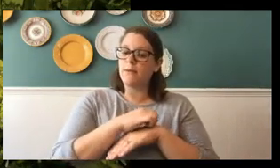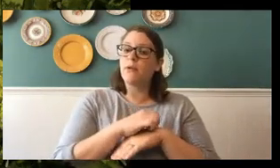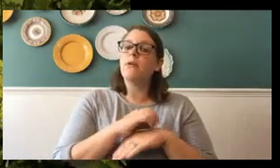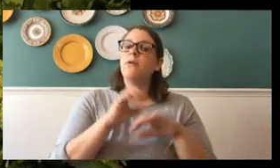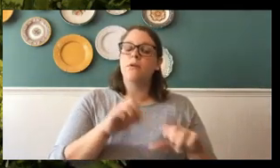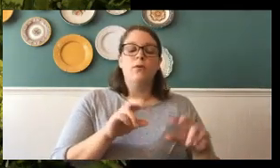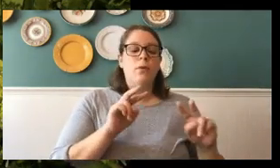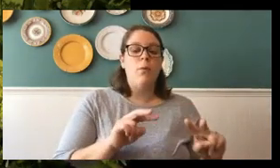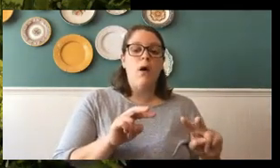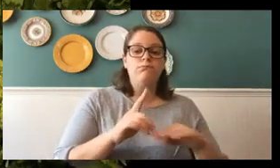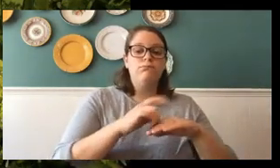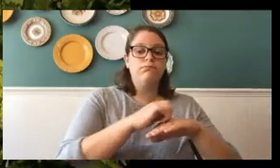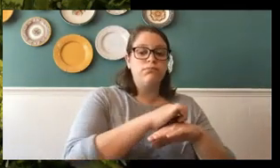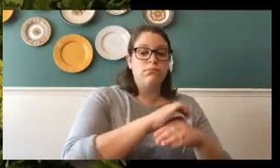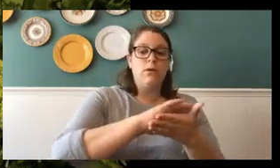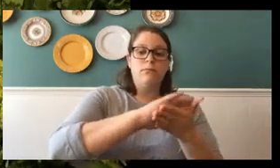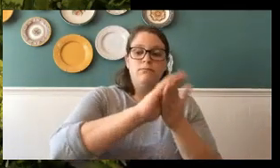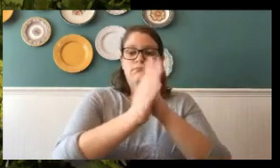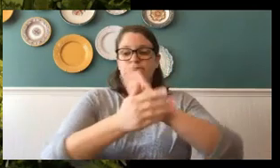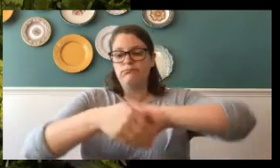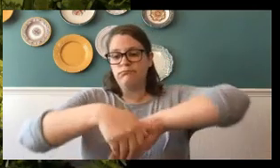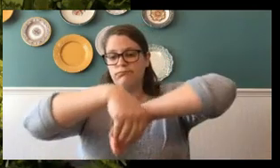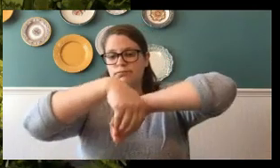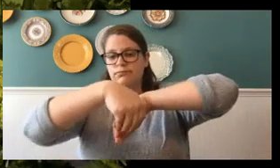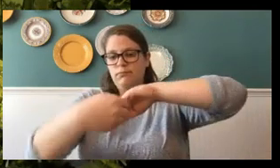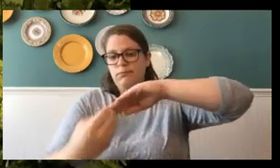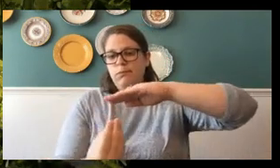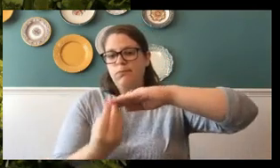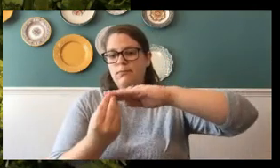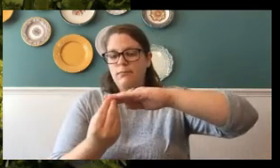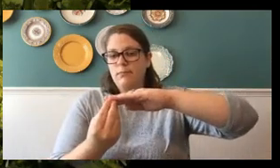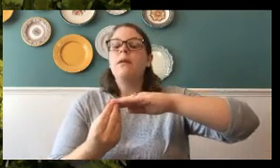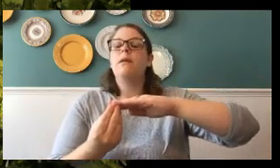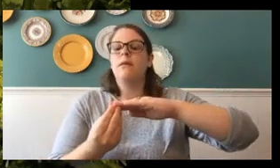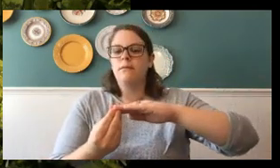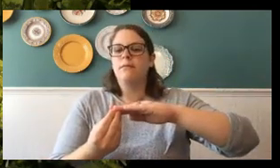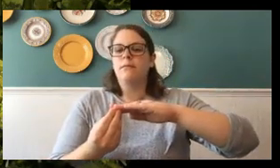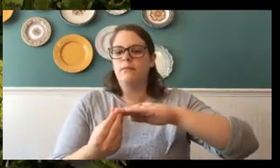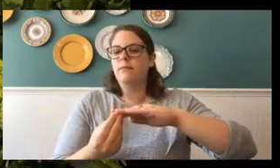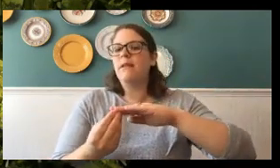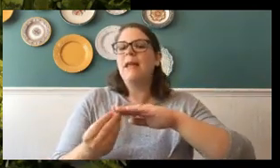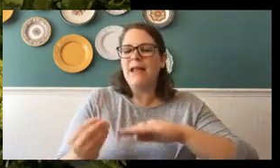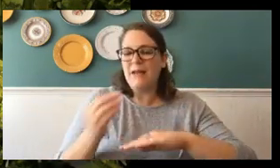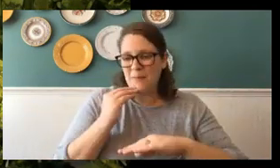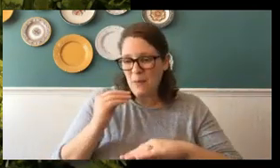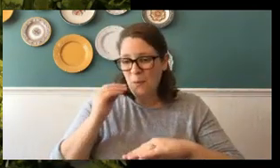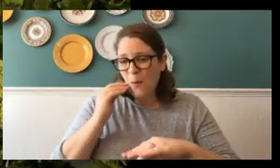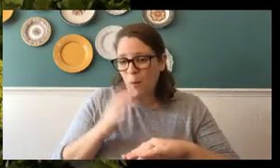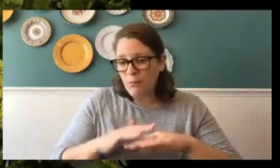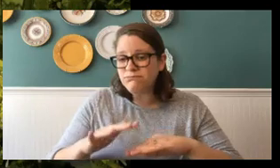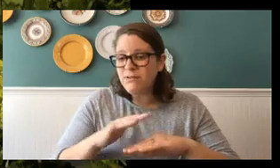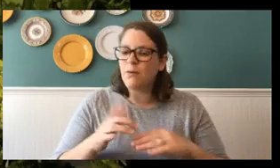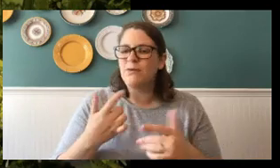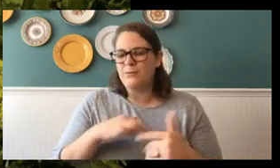to chrysalis, where then you would transfer them into a habitat, which we do sell here. Shameless plug. And then